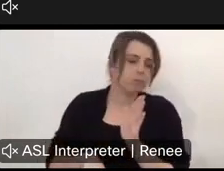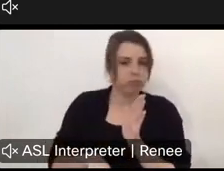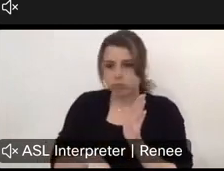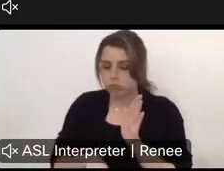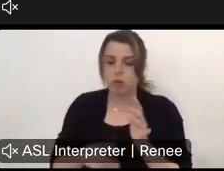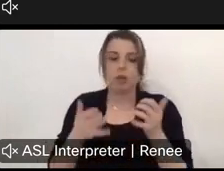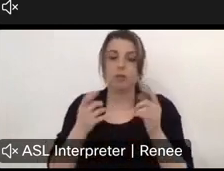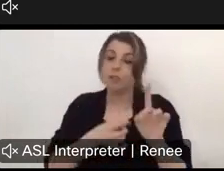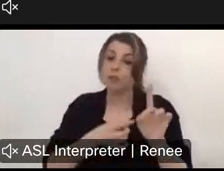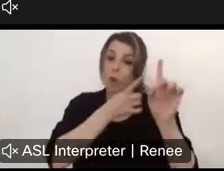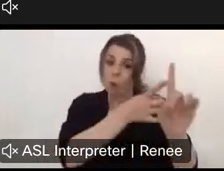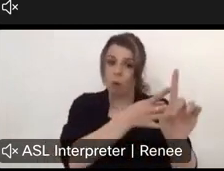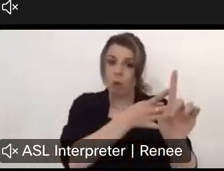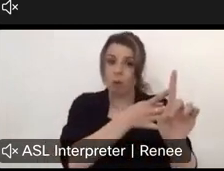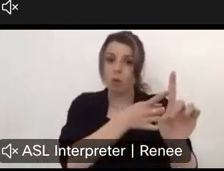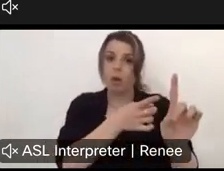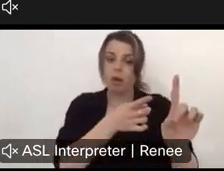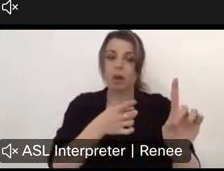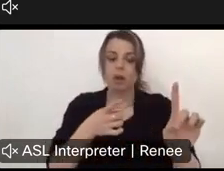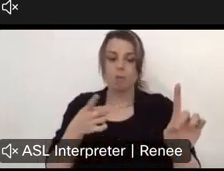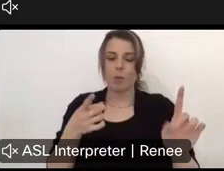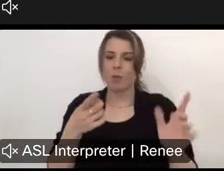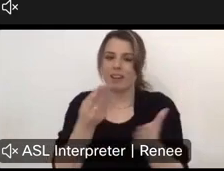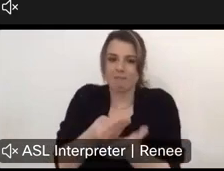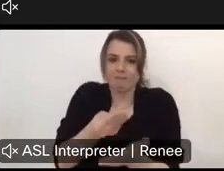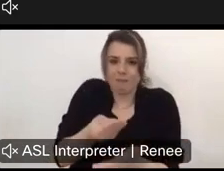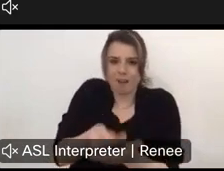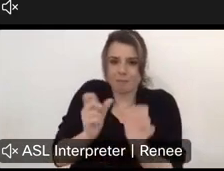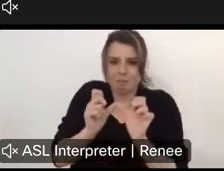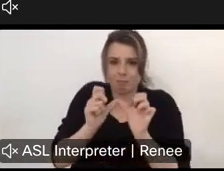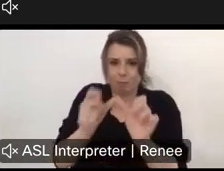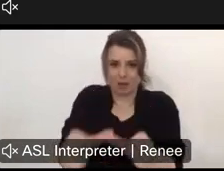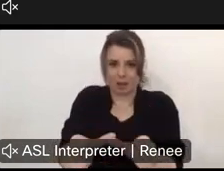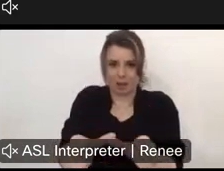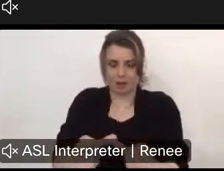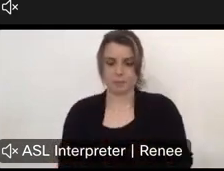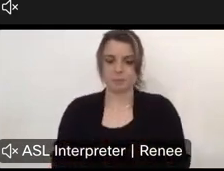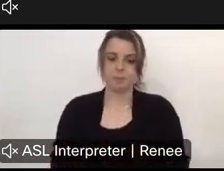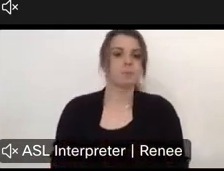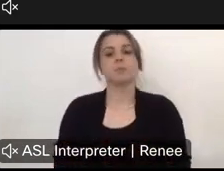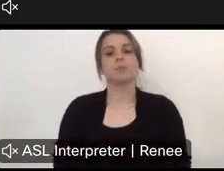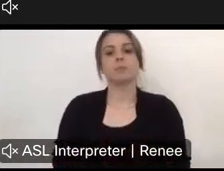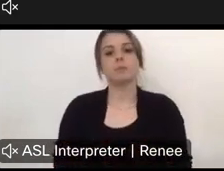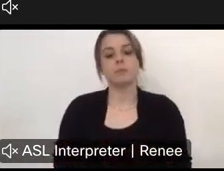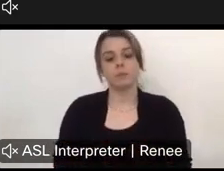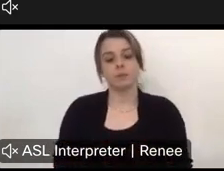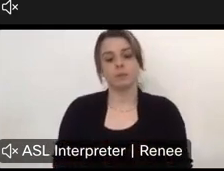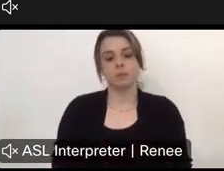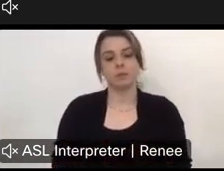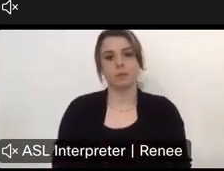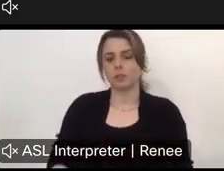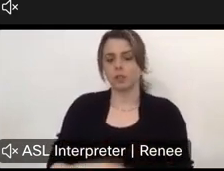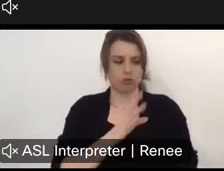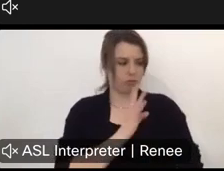towards, but we also need the recurring funding to make sure that we can maintain it. And so we are, we're, we're looking at, did you talk about